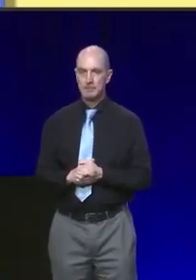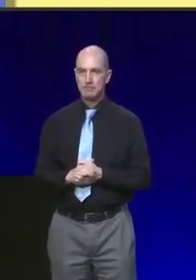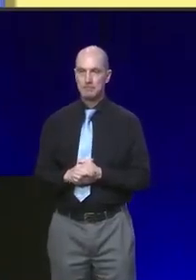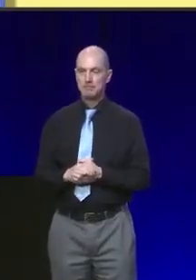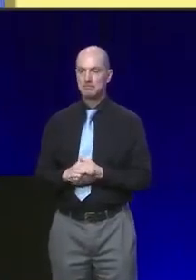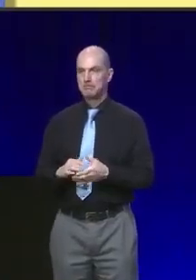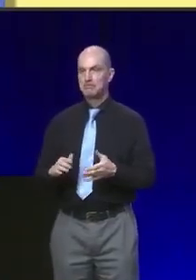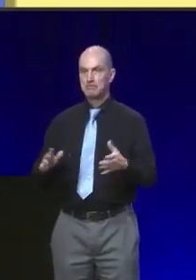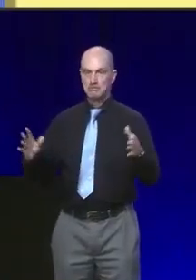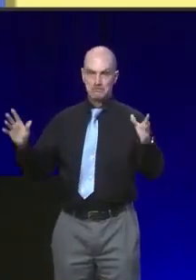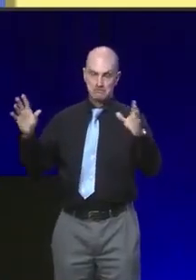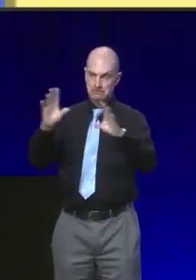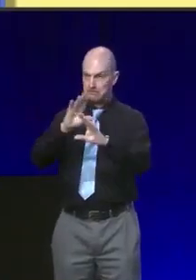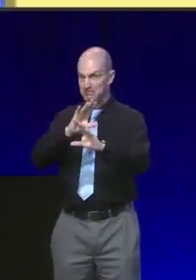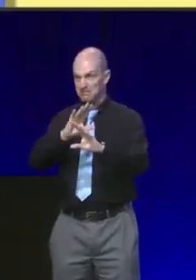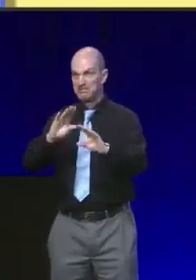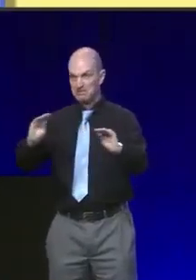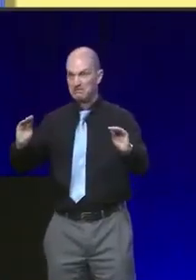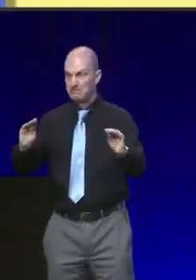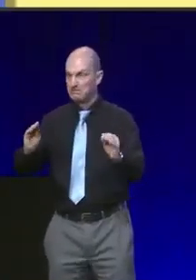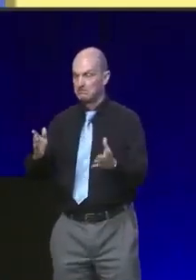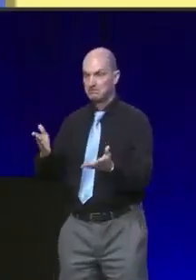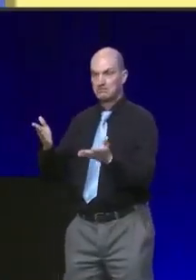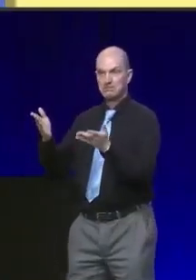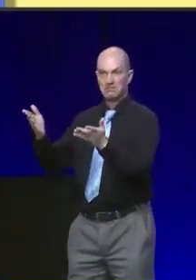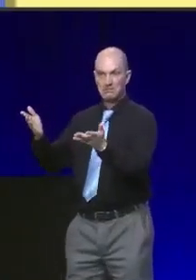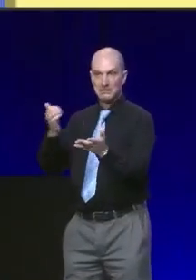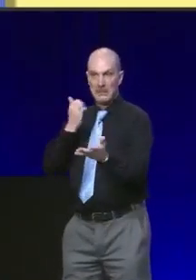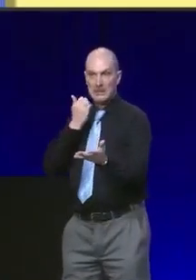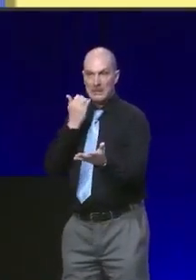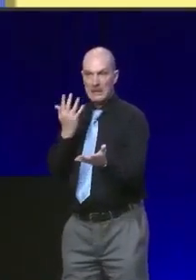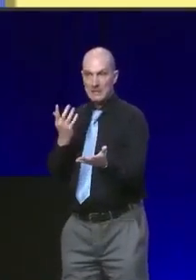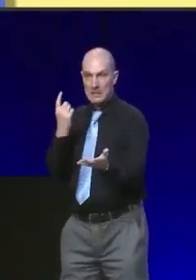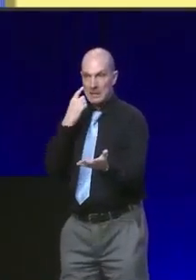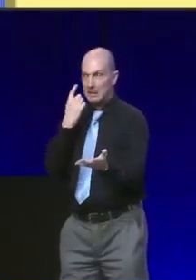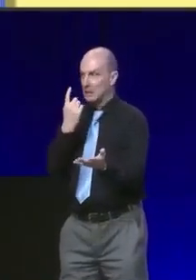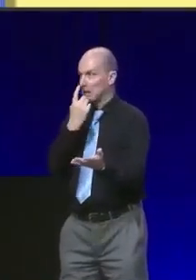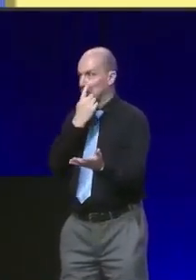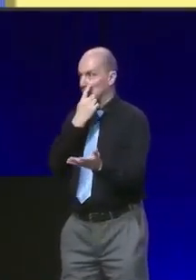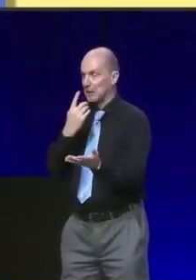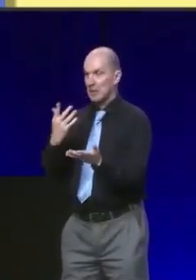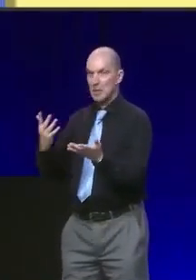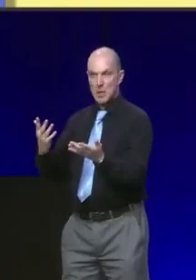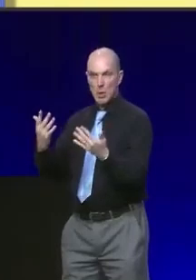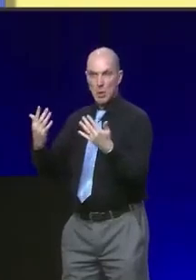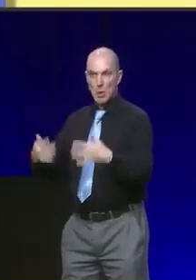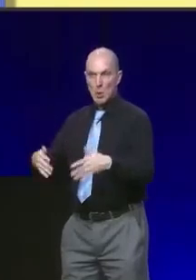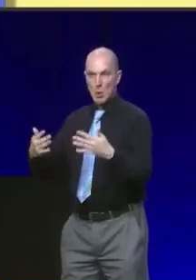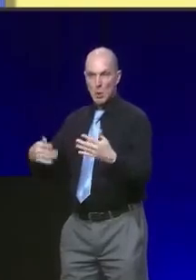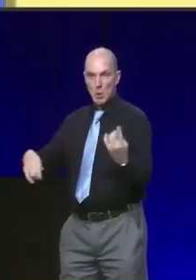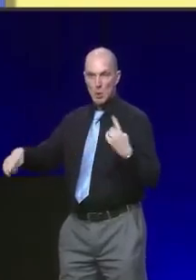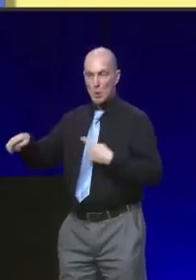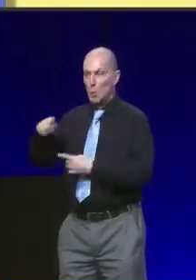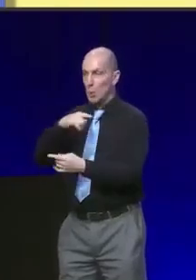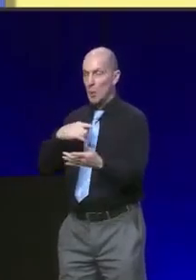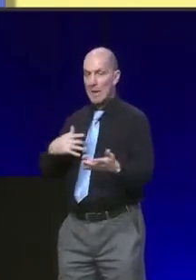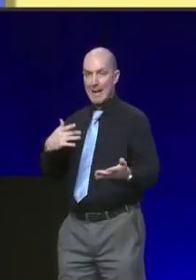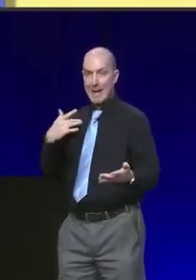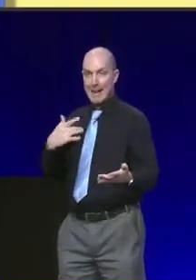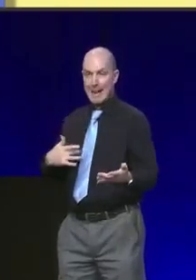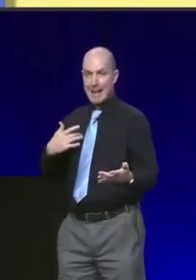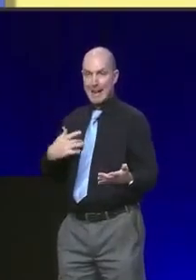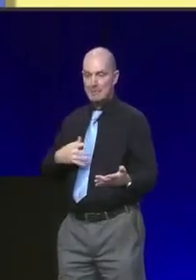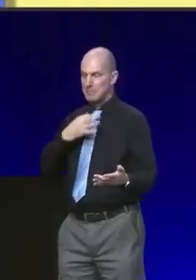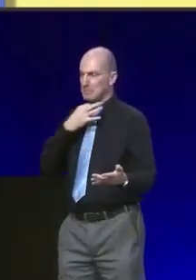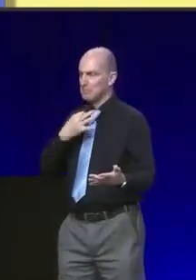Conference, the agony we see daily on our television screens reminds us of our common humanity. As we watch the suffering and the loss of loved